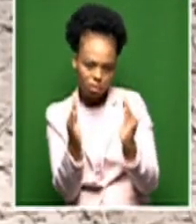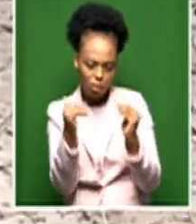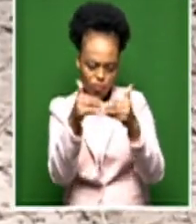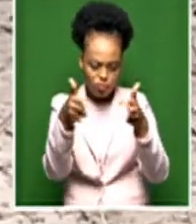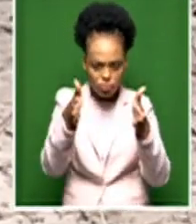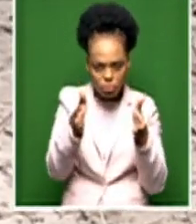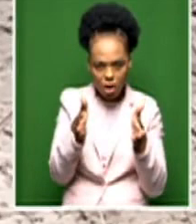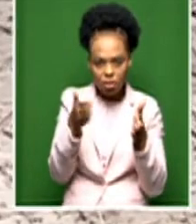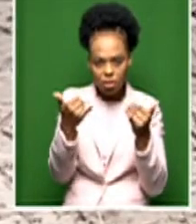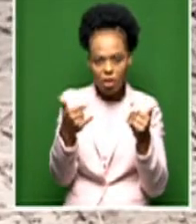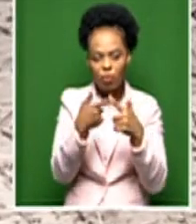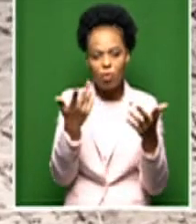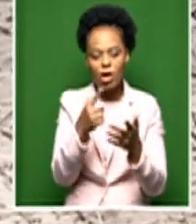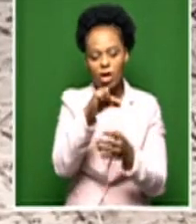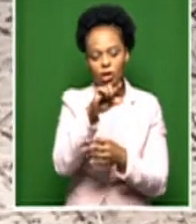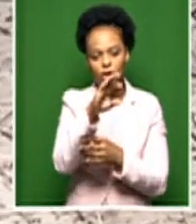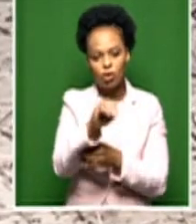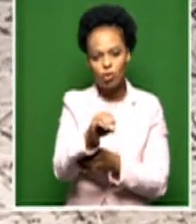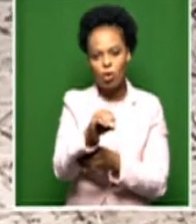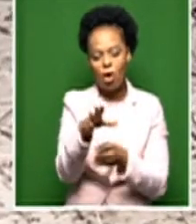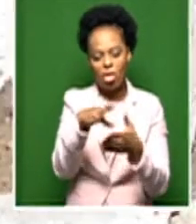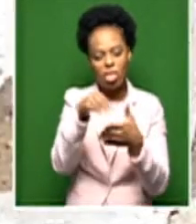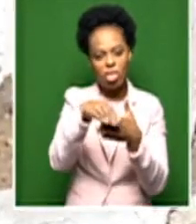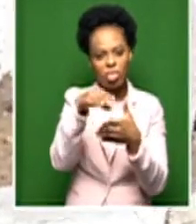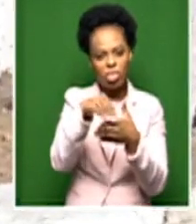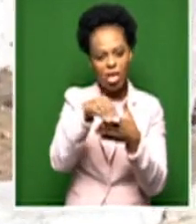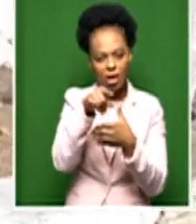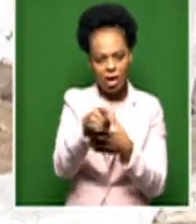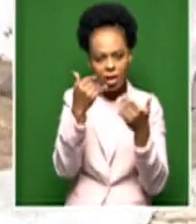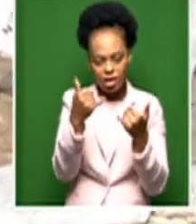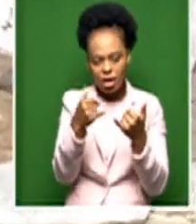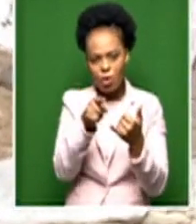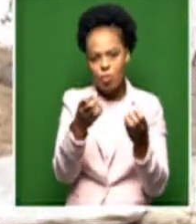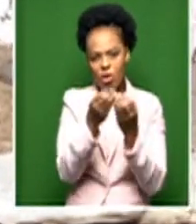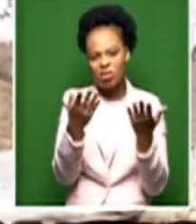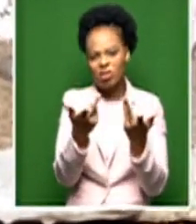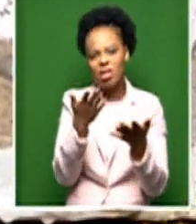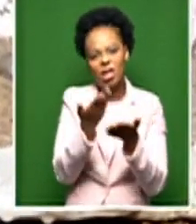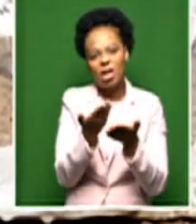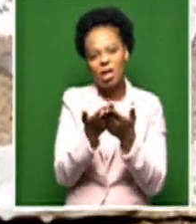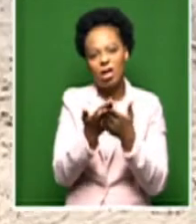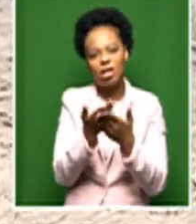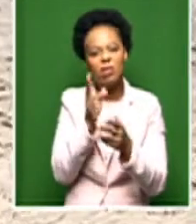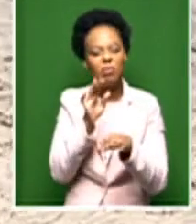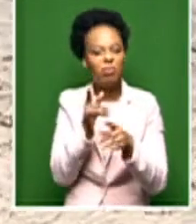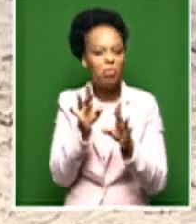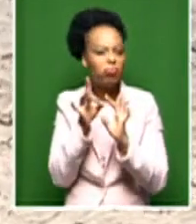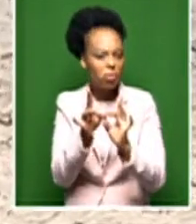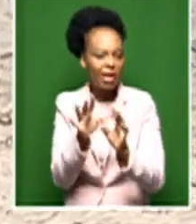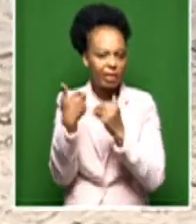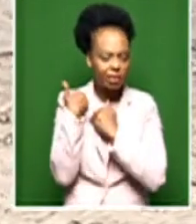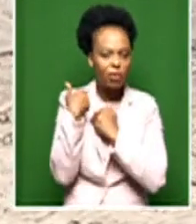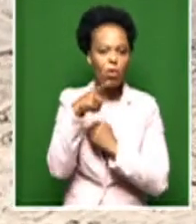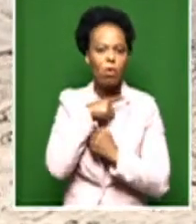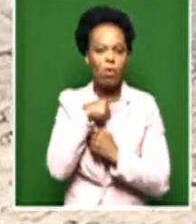boxes are made from a geotextile fabric that is non-toxic and environmentally friendly. They are also big enough